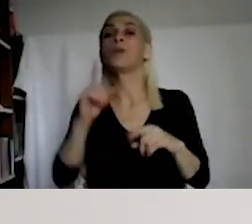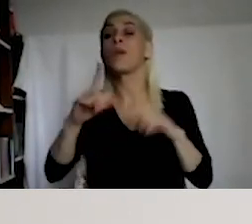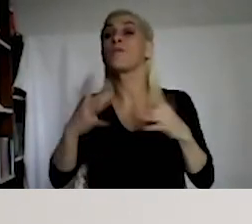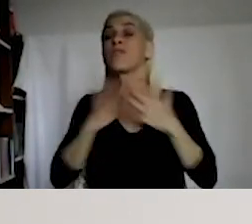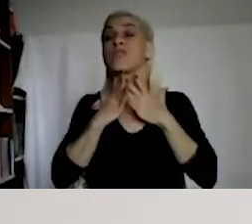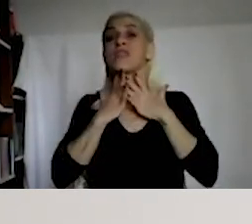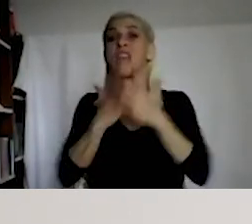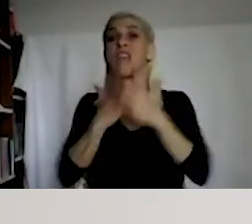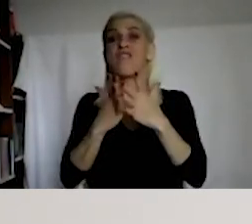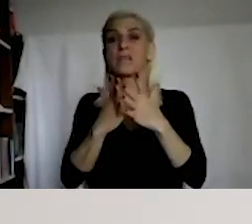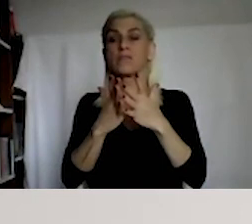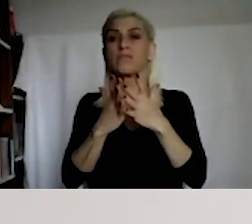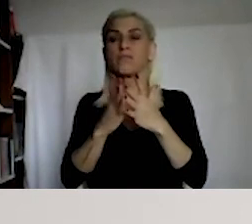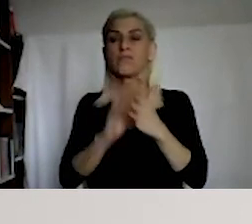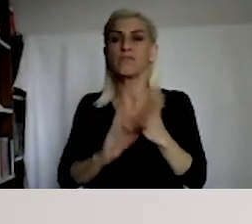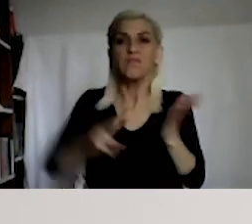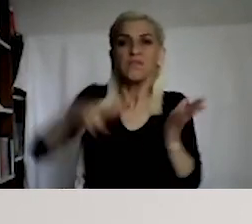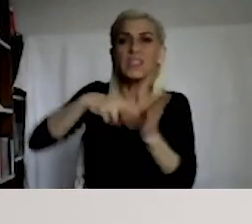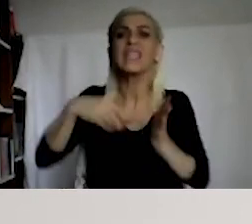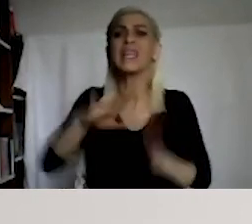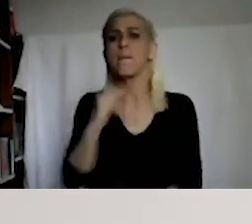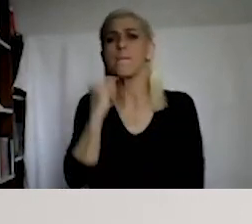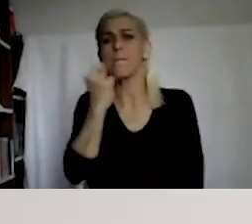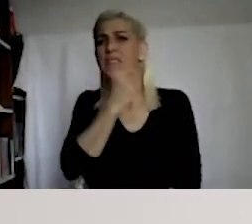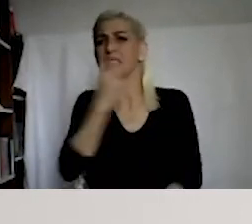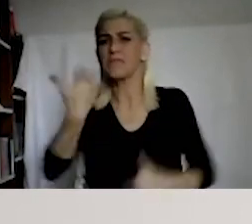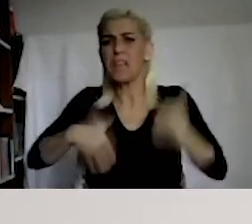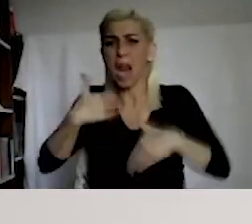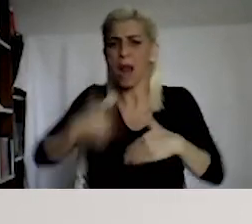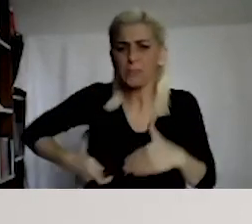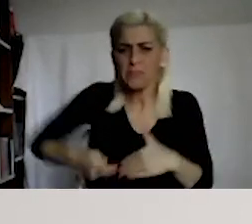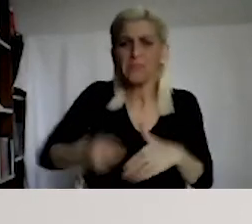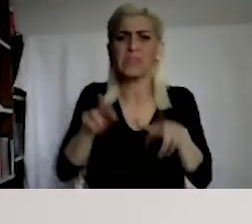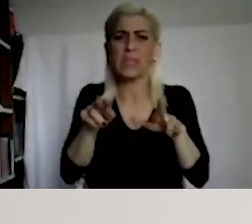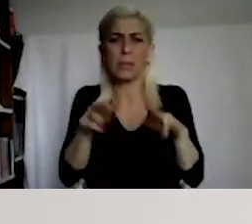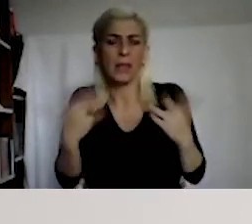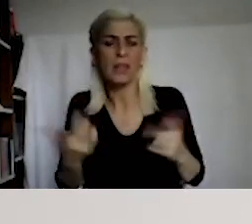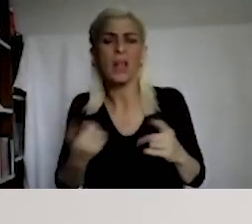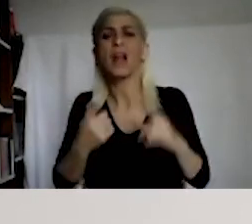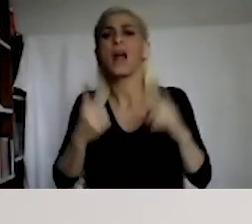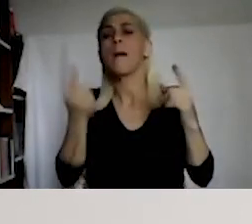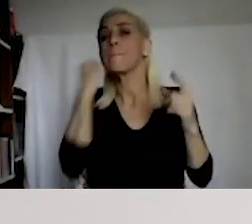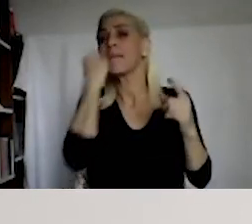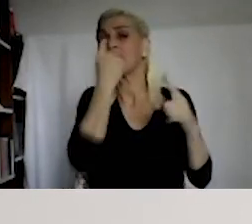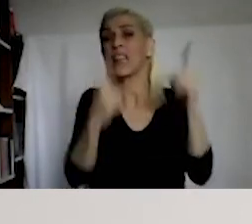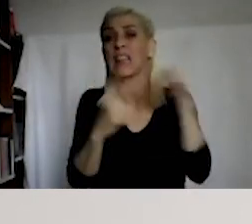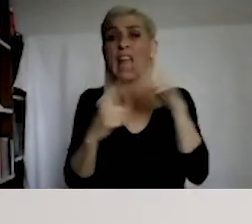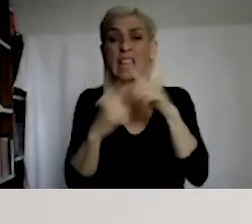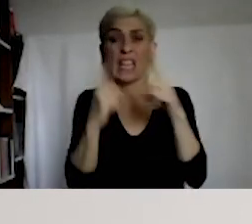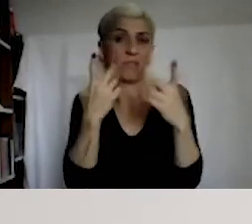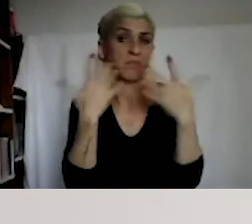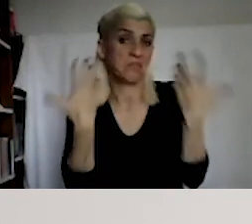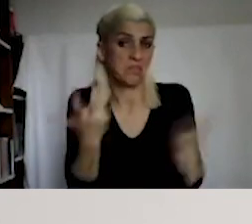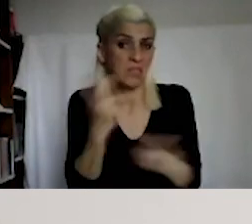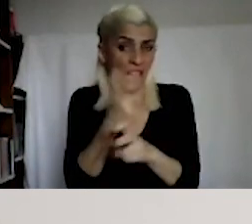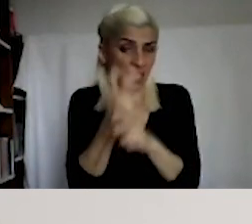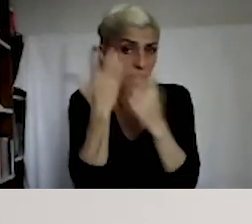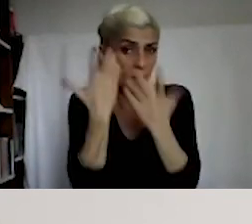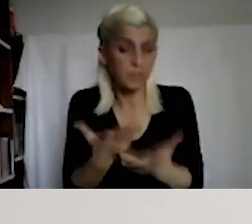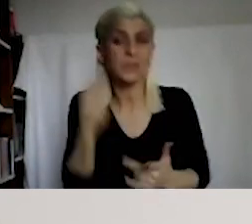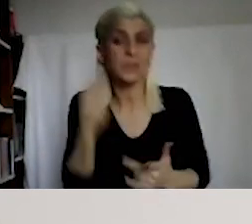But they are described as simple insults or simple insults or